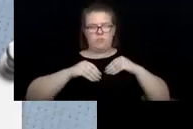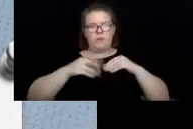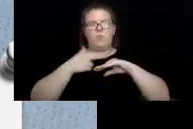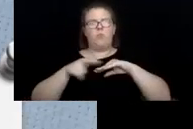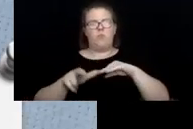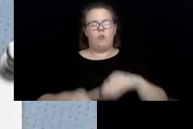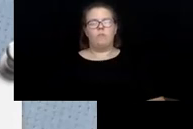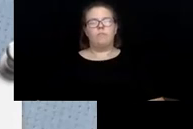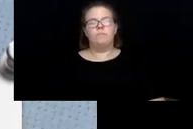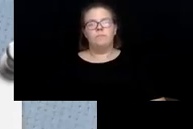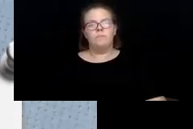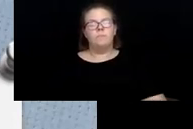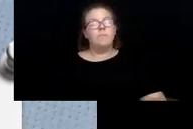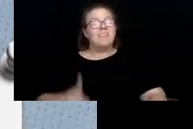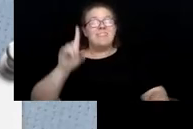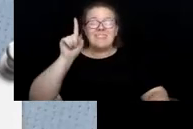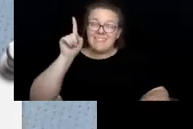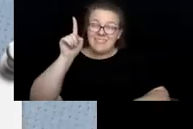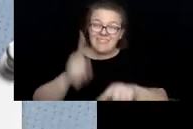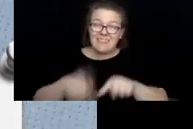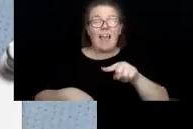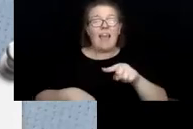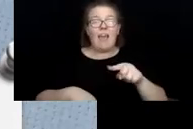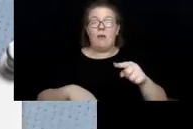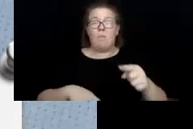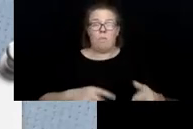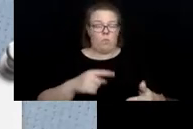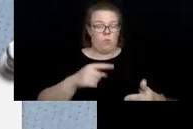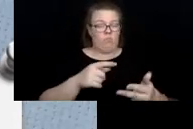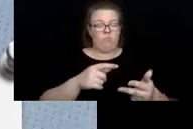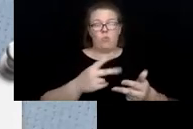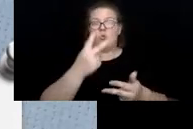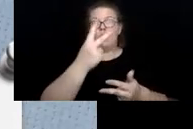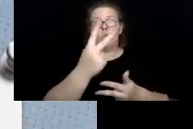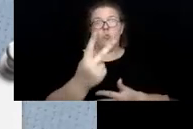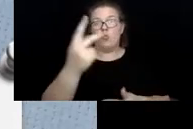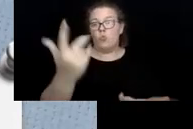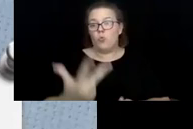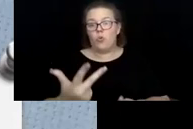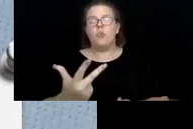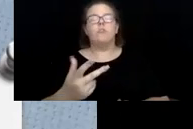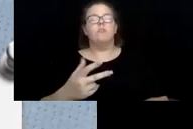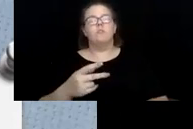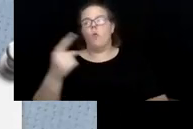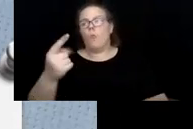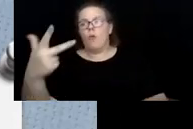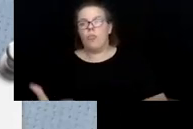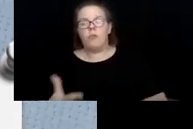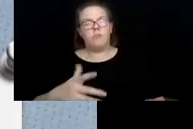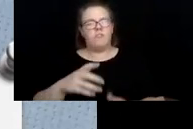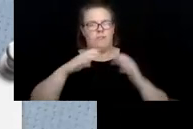It cannot be one or the other. The client must exhibit